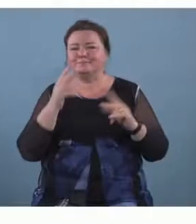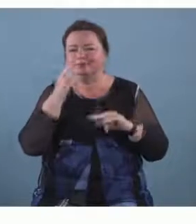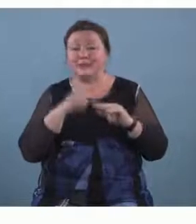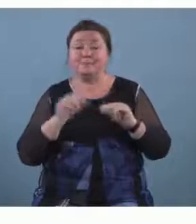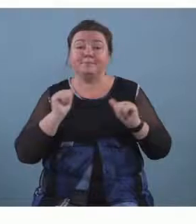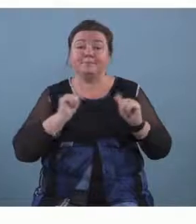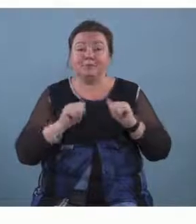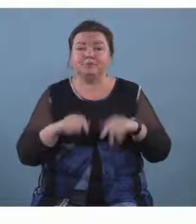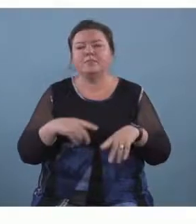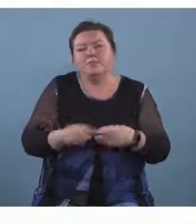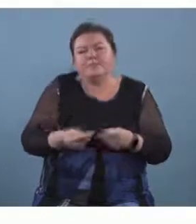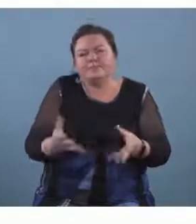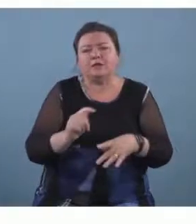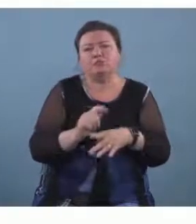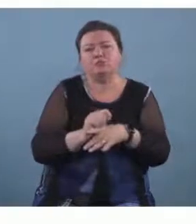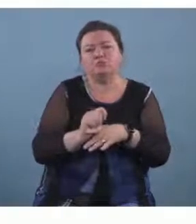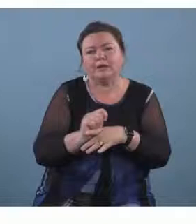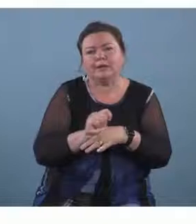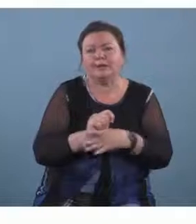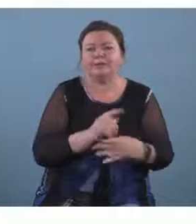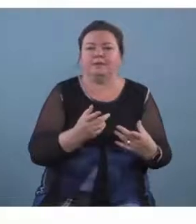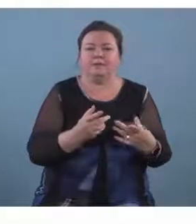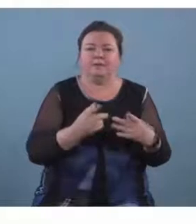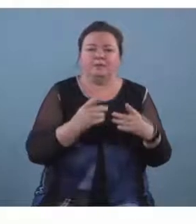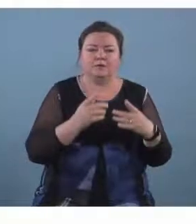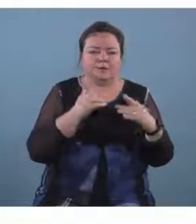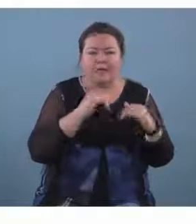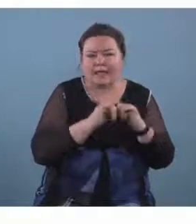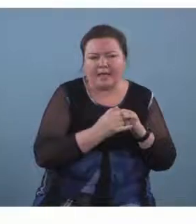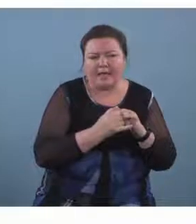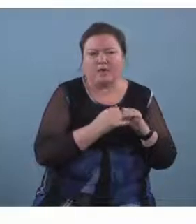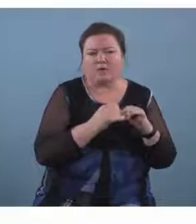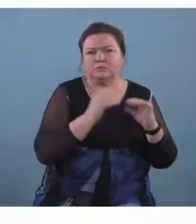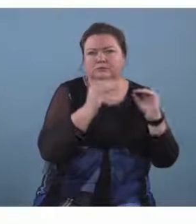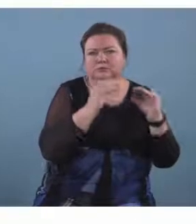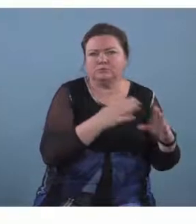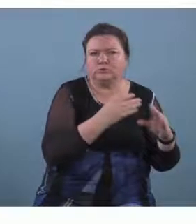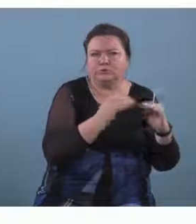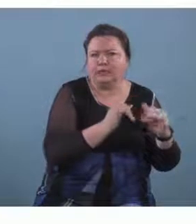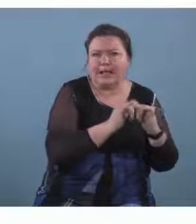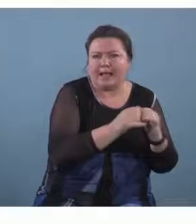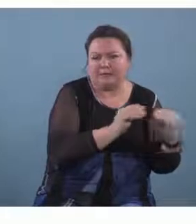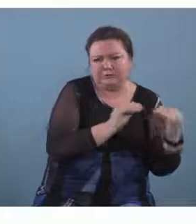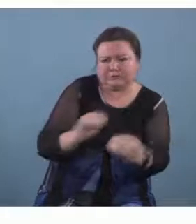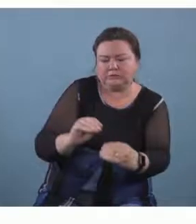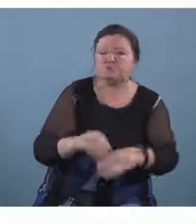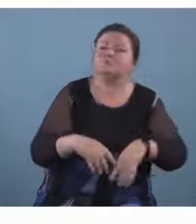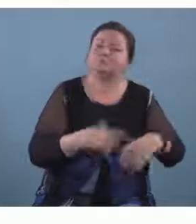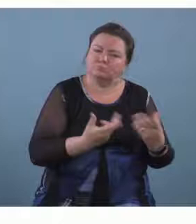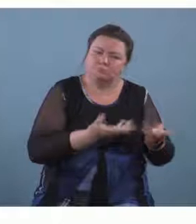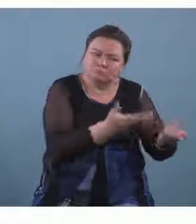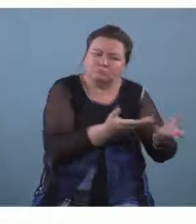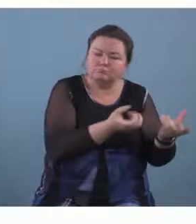training to our instrumental teacher and run music surgeries so that we can